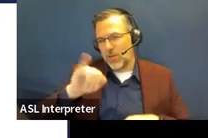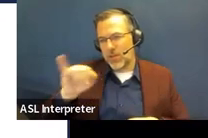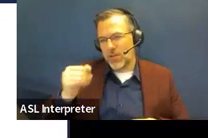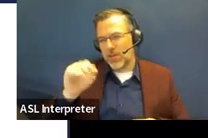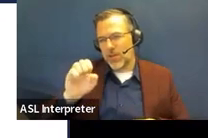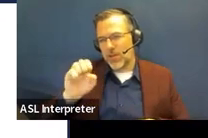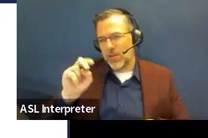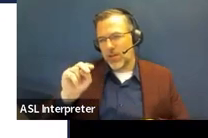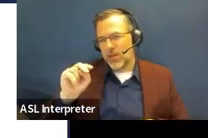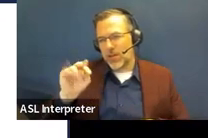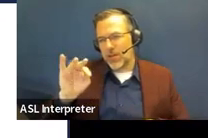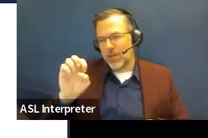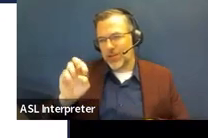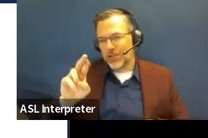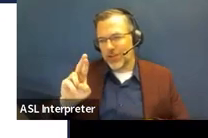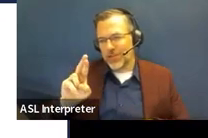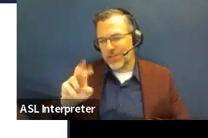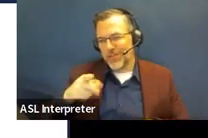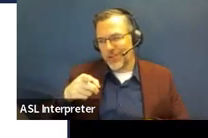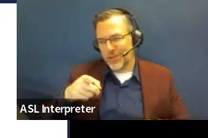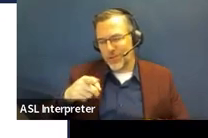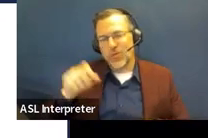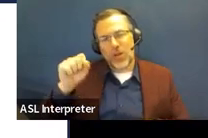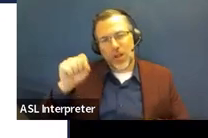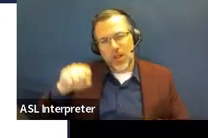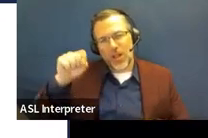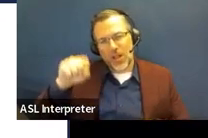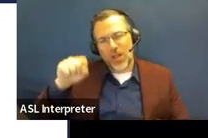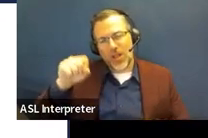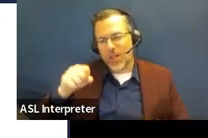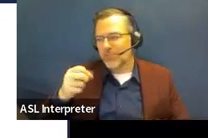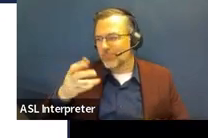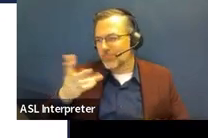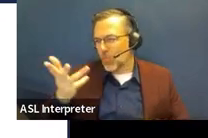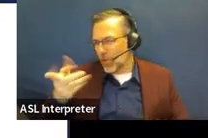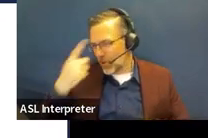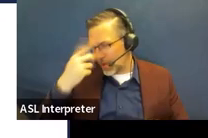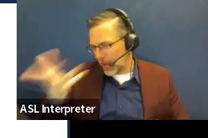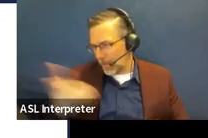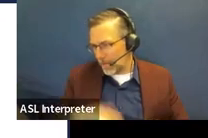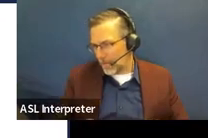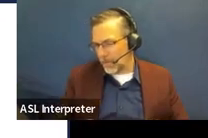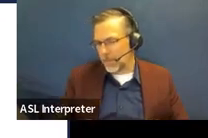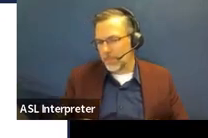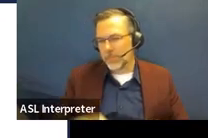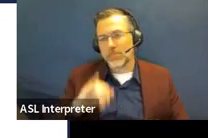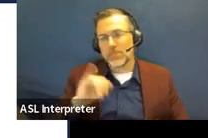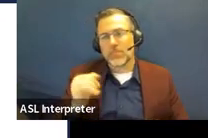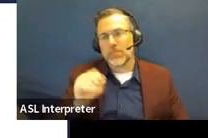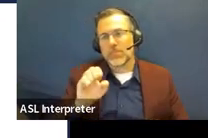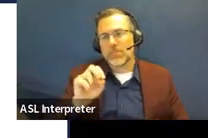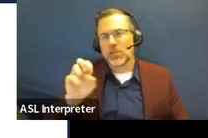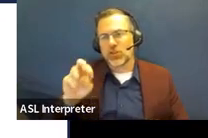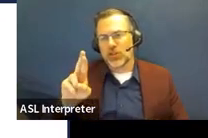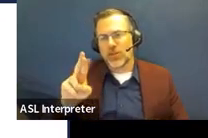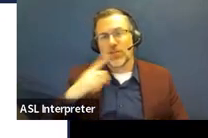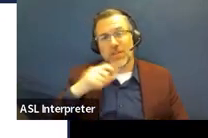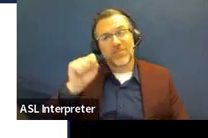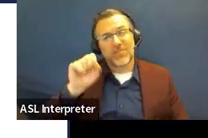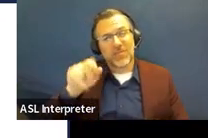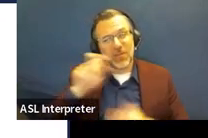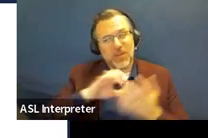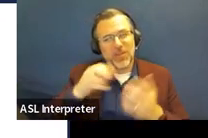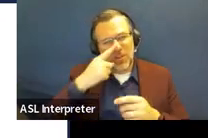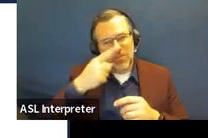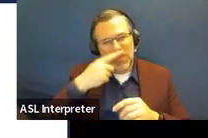along there. So I'm going to let, tag you in. Yeah, that, that is an issue. And that, can you go back